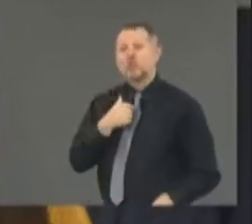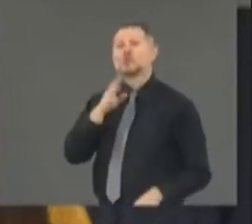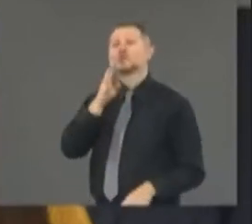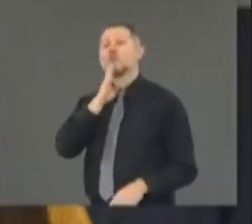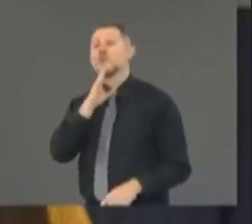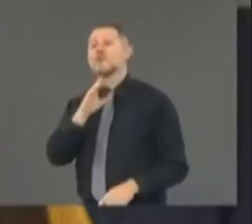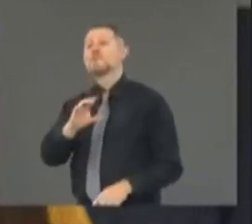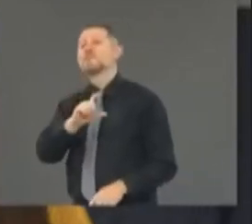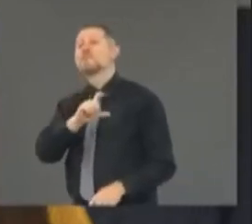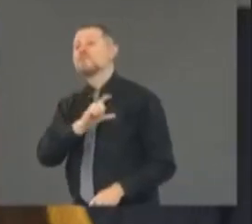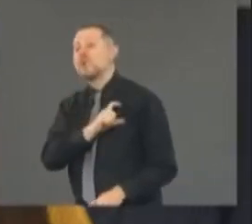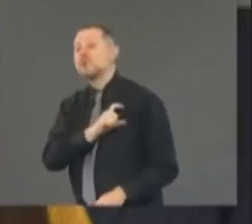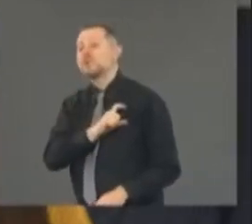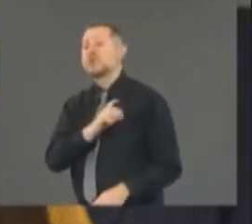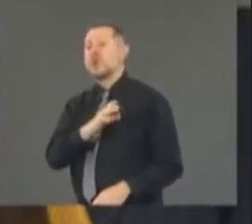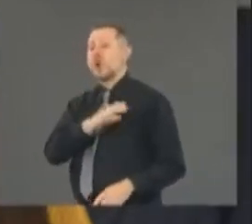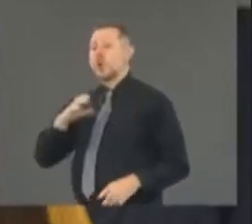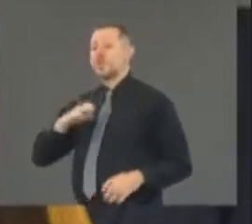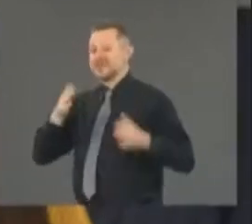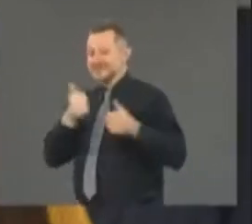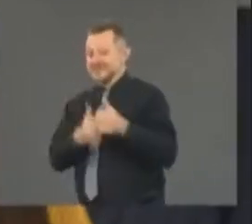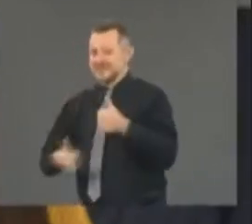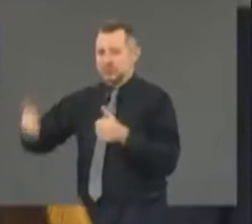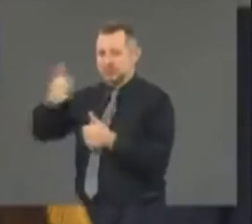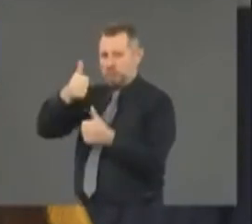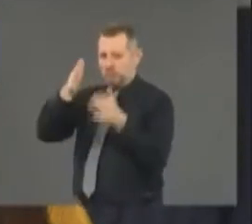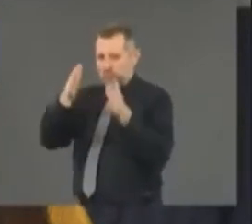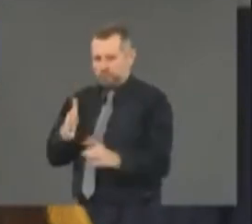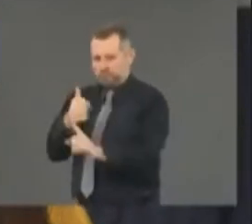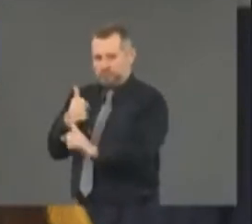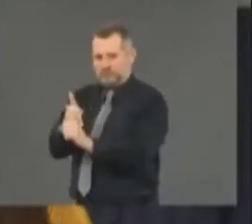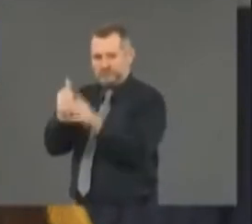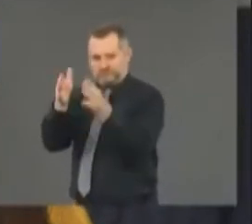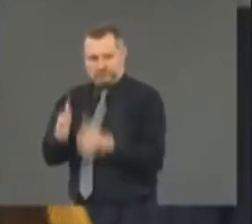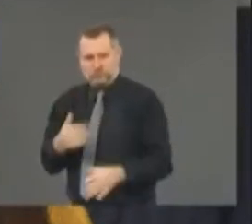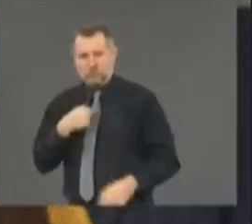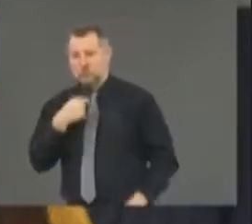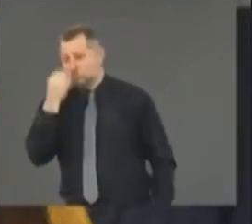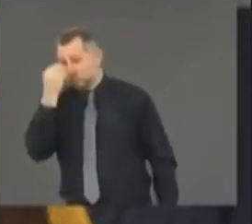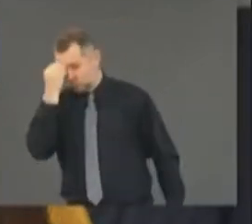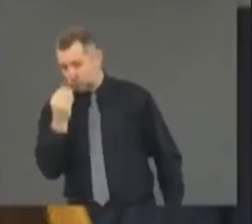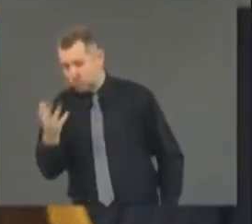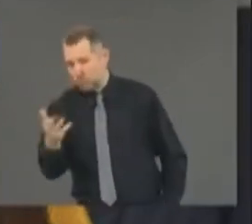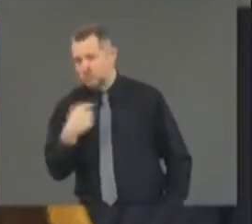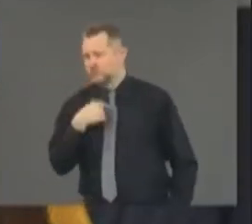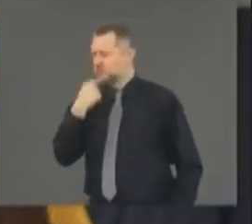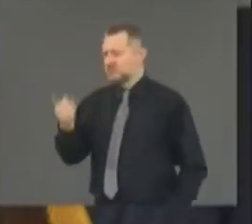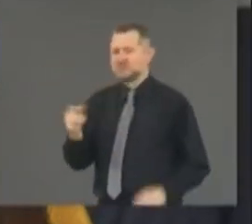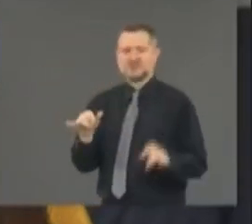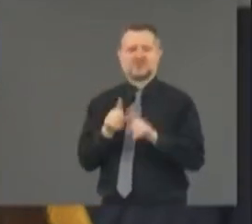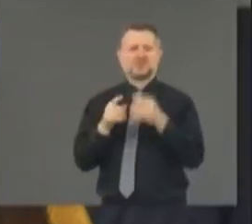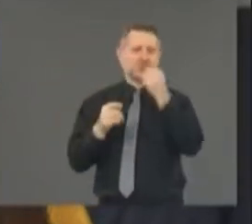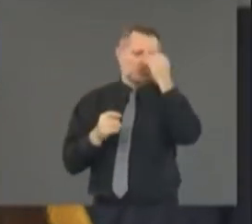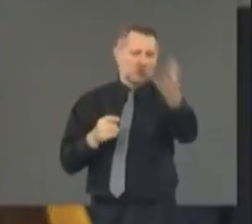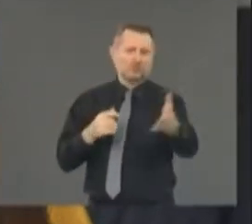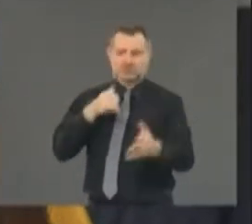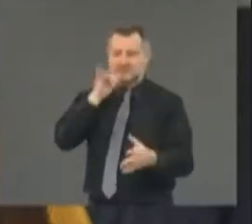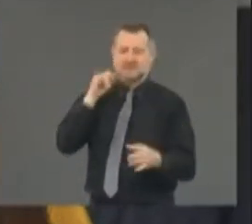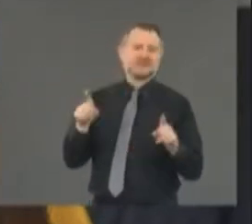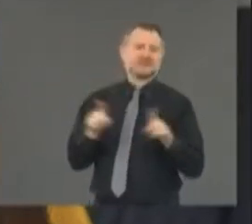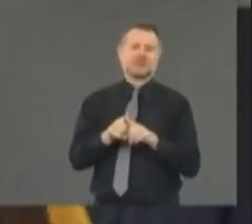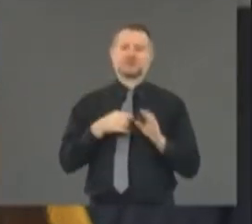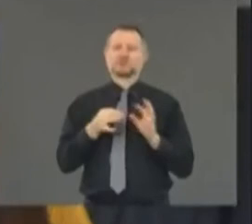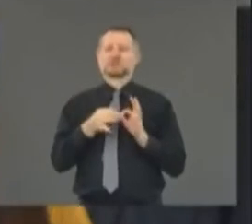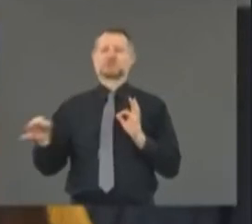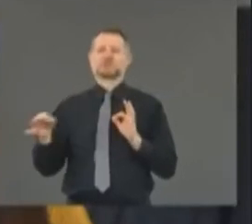uh, and said the same thing I just said to you and the same thing I said yesterday, uh, which is, it's an issue